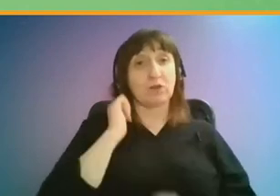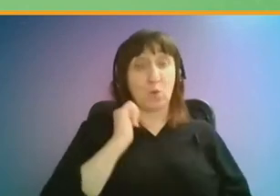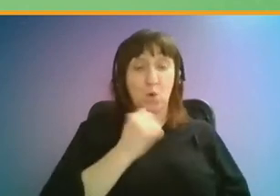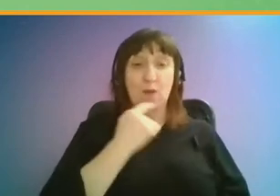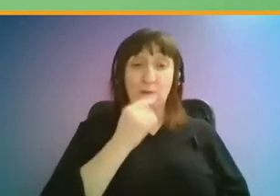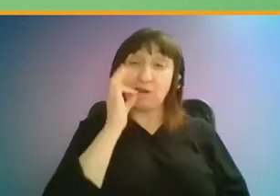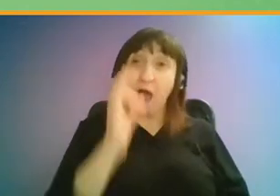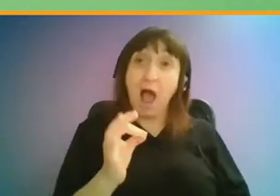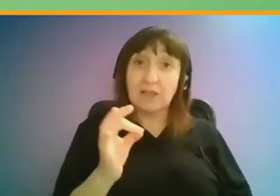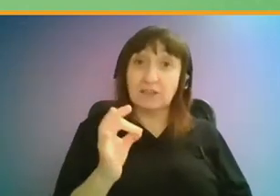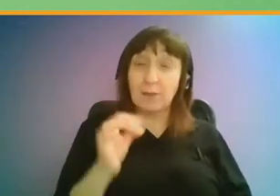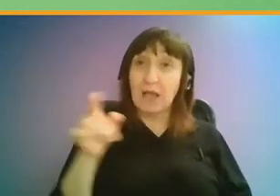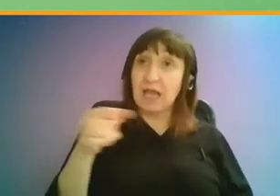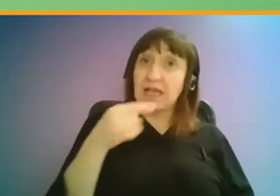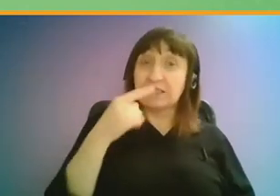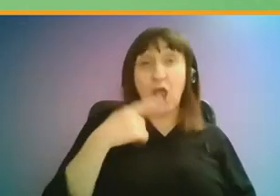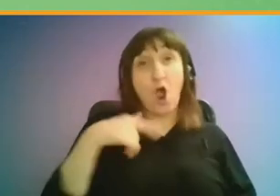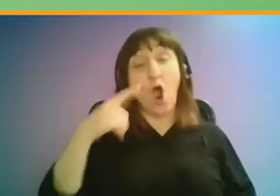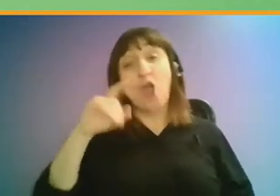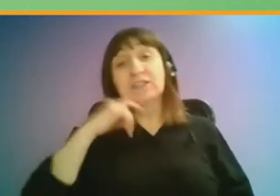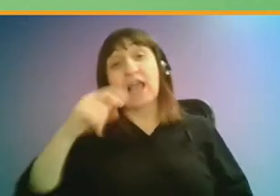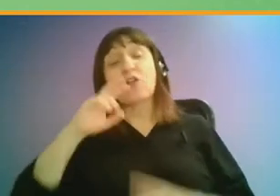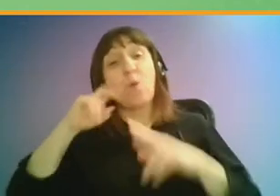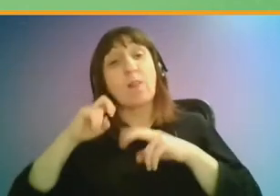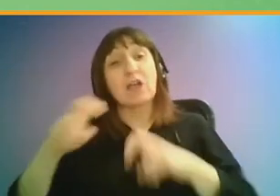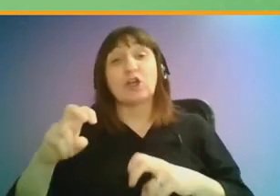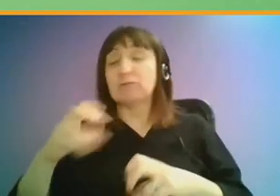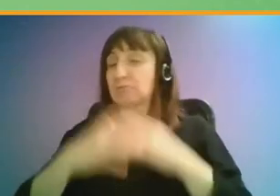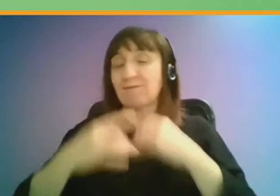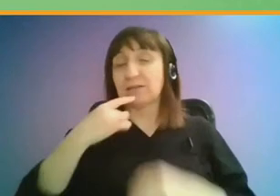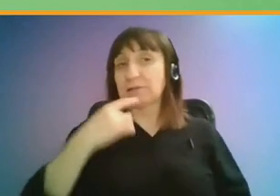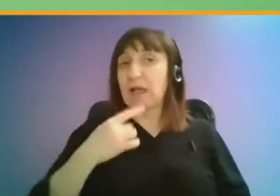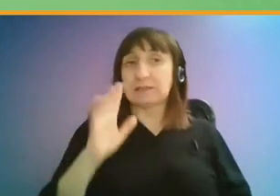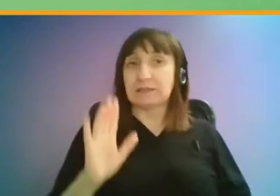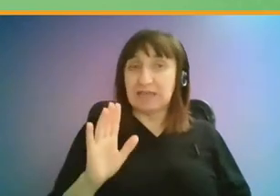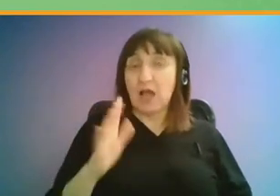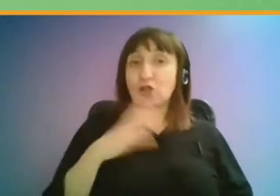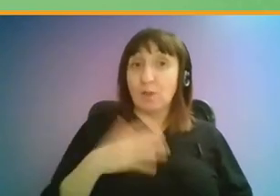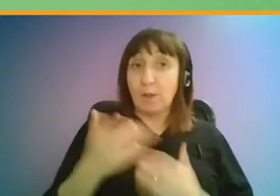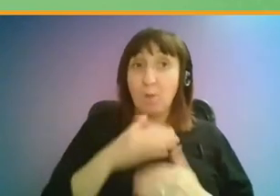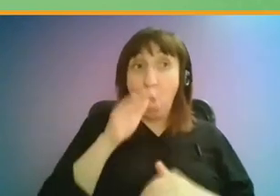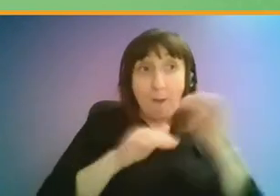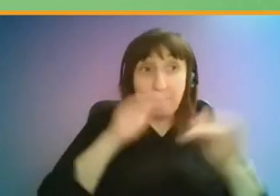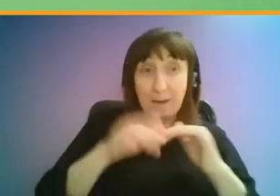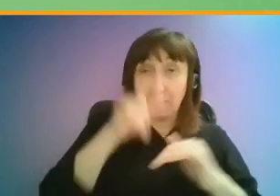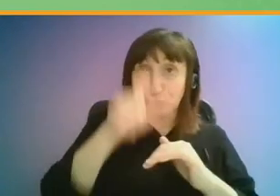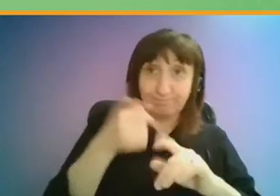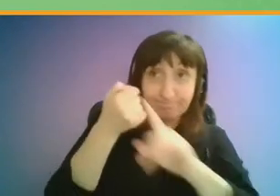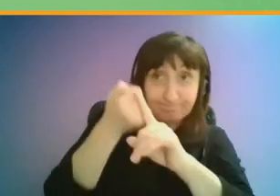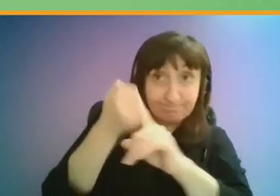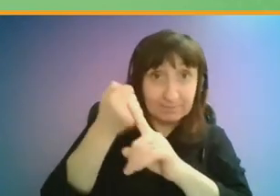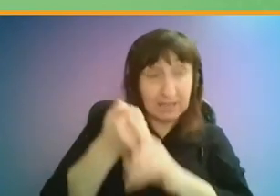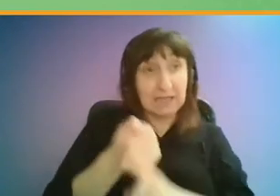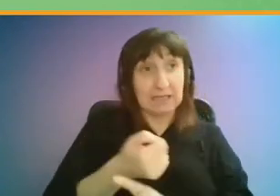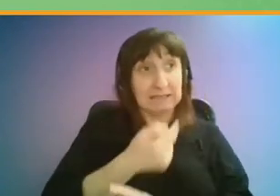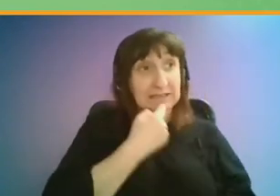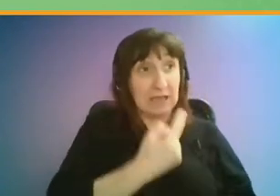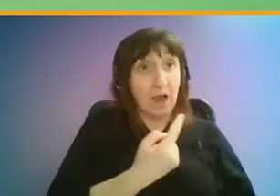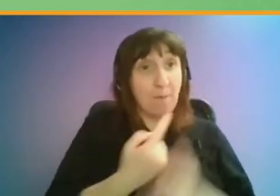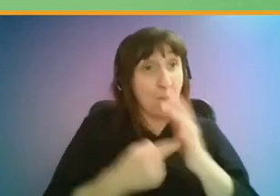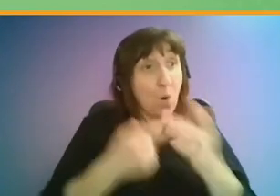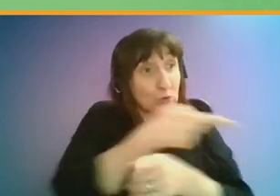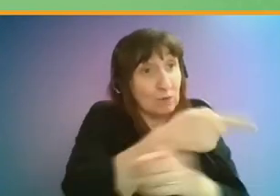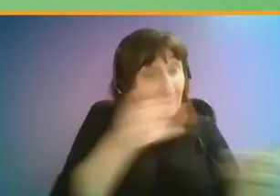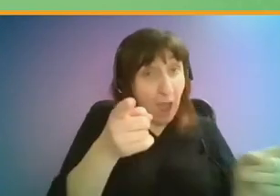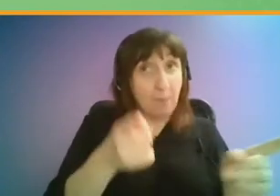And he did say he would go away and look into it. So, you know, the more people that we've got telling us that it's important to them, the